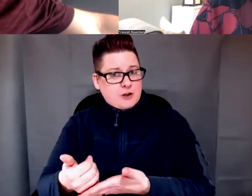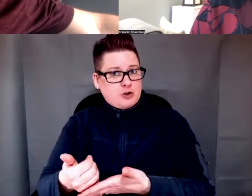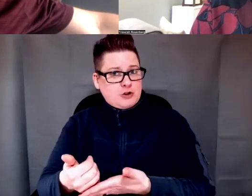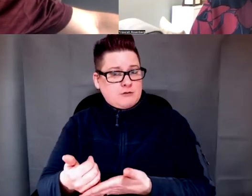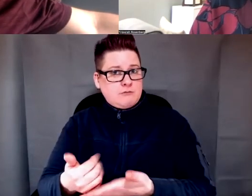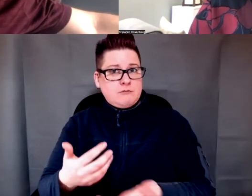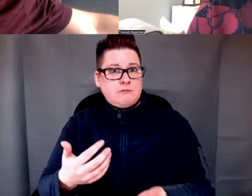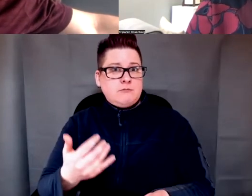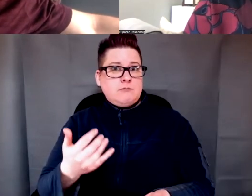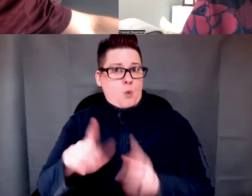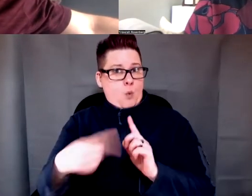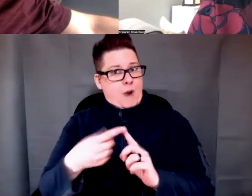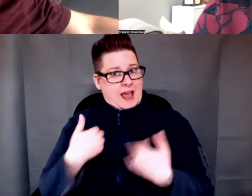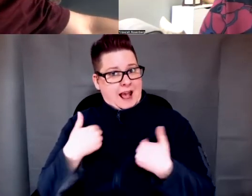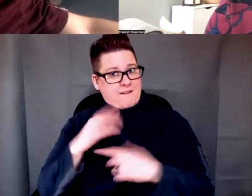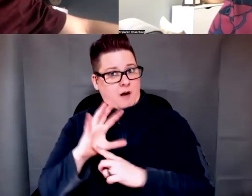incorporate cultural adaptation.